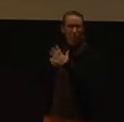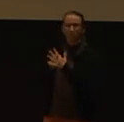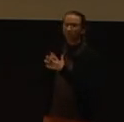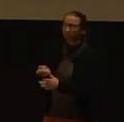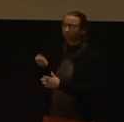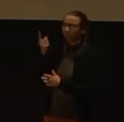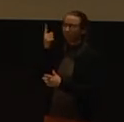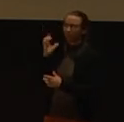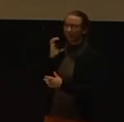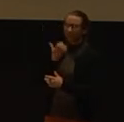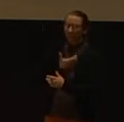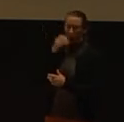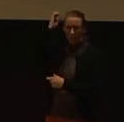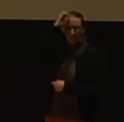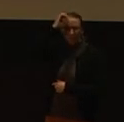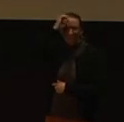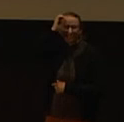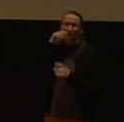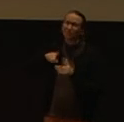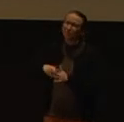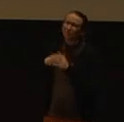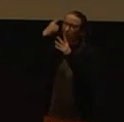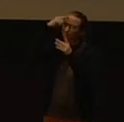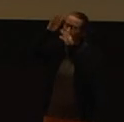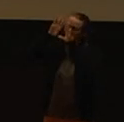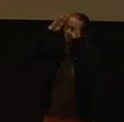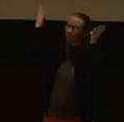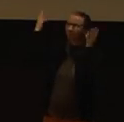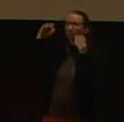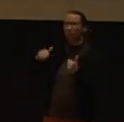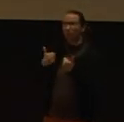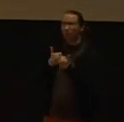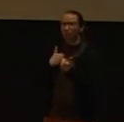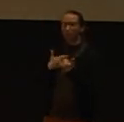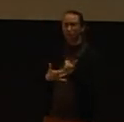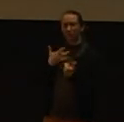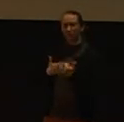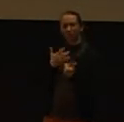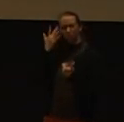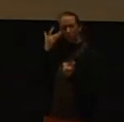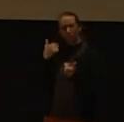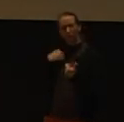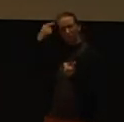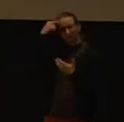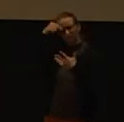more conscious and then begin to challenge them. Get honest with ourselves about biases, stereotypes, and